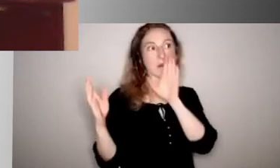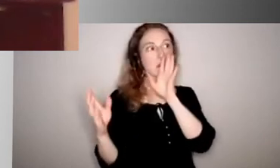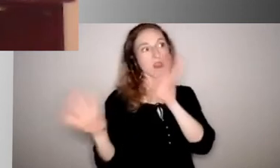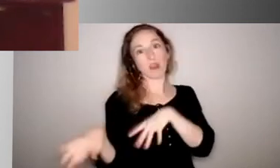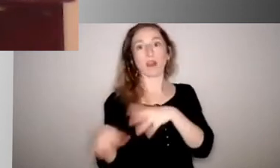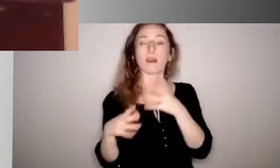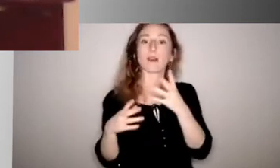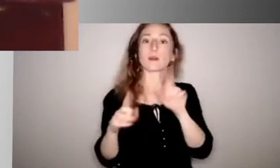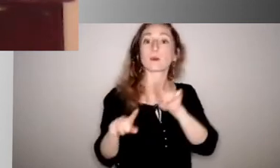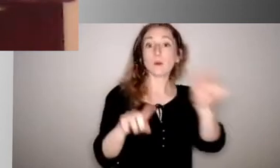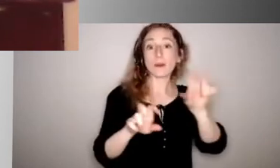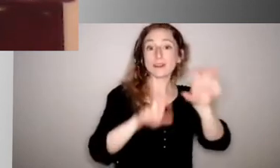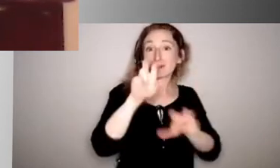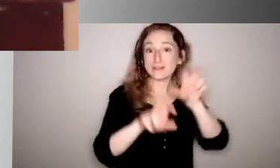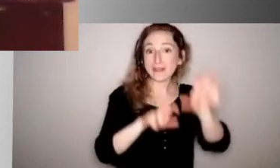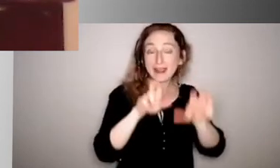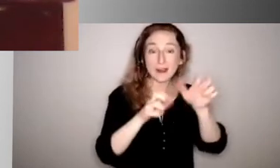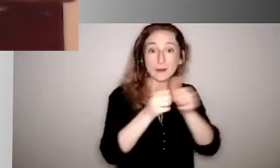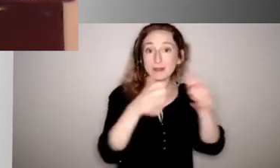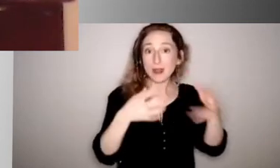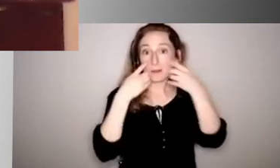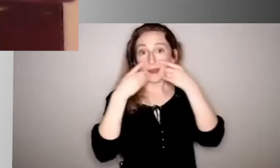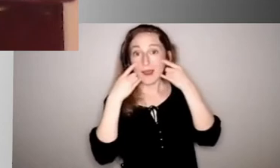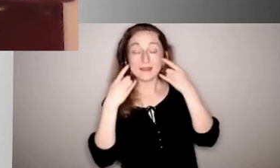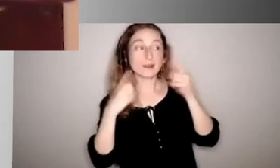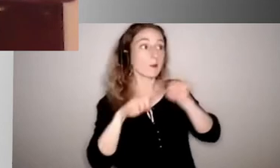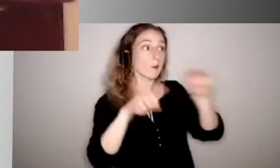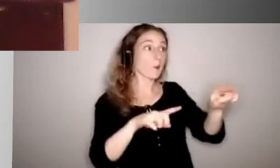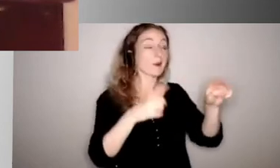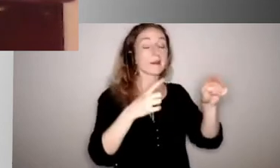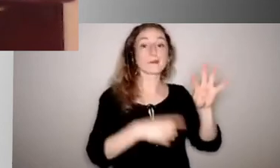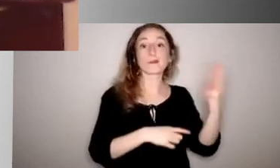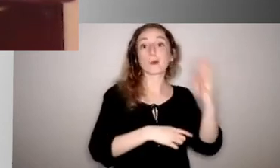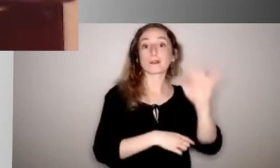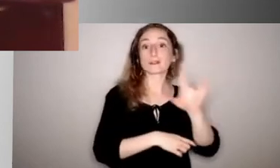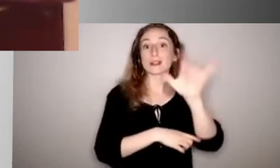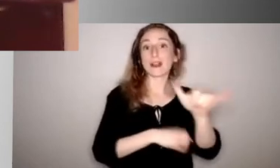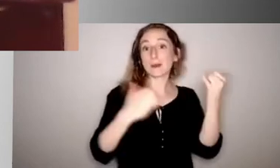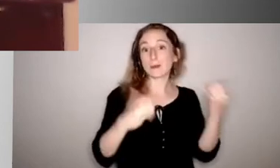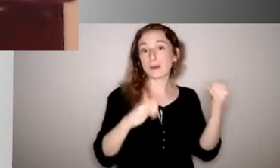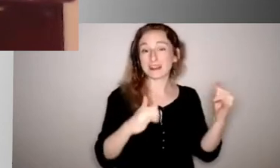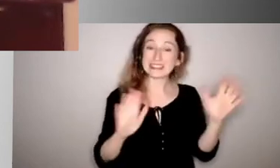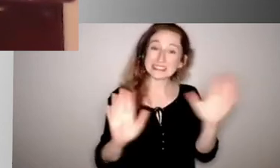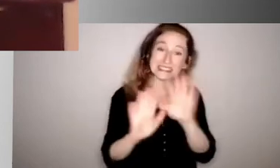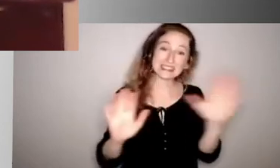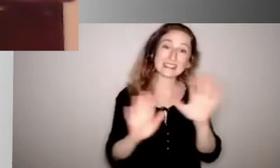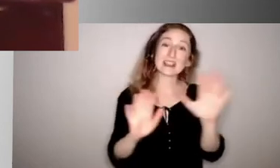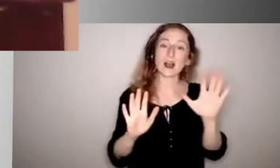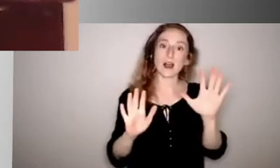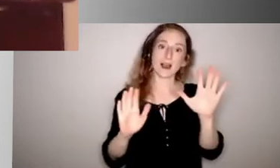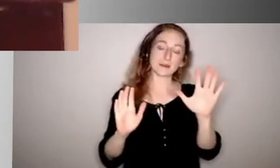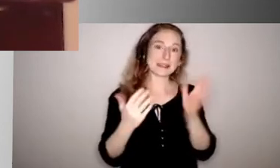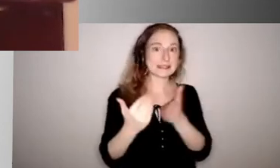Going to the fair without masks on and going to Fourth of July parties and not socially distancing. And you know, we all can look through our social media feeds